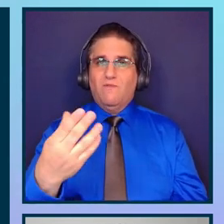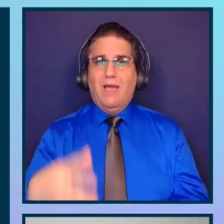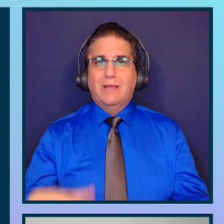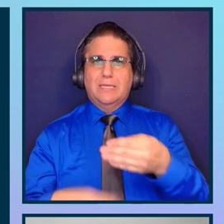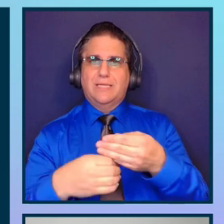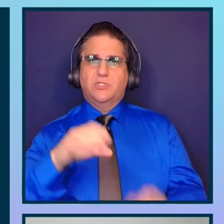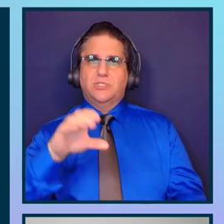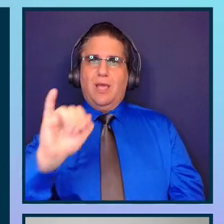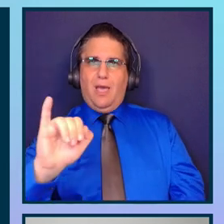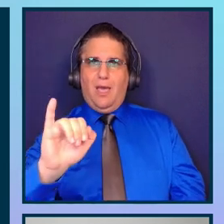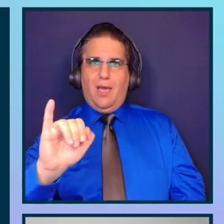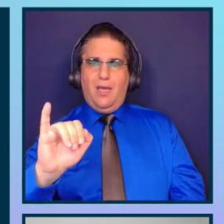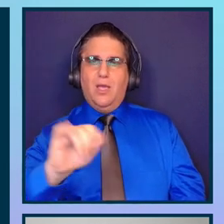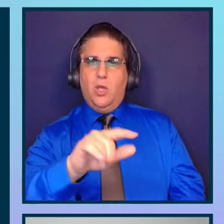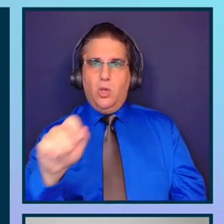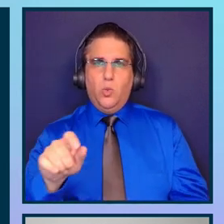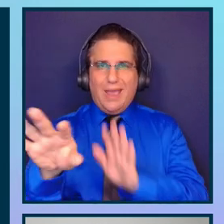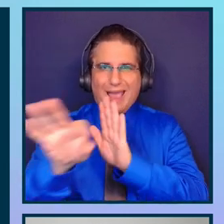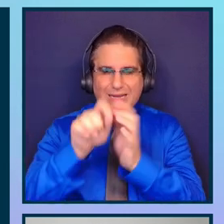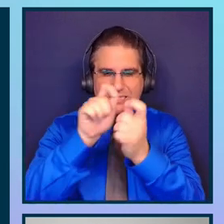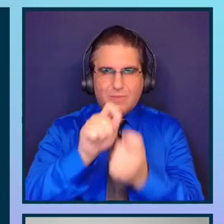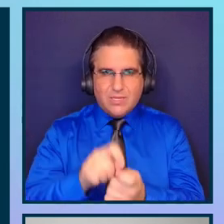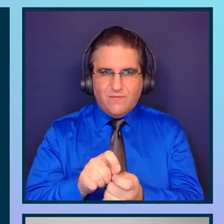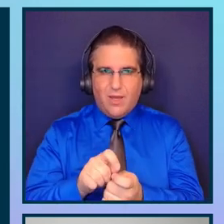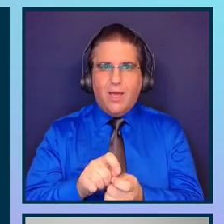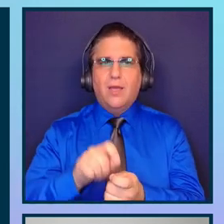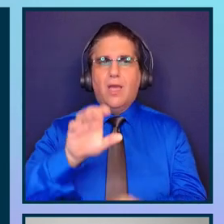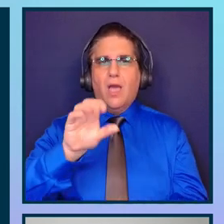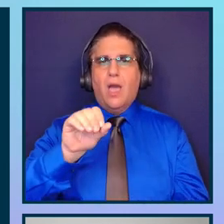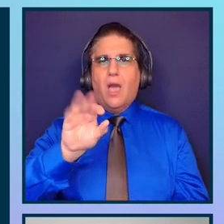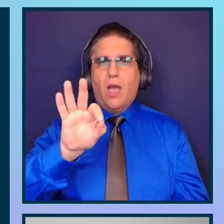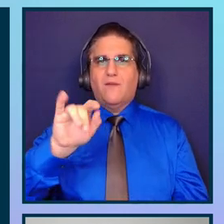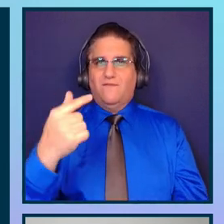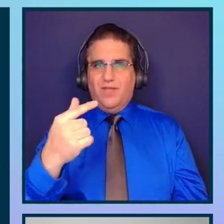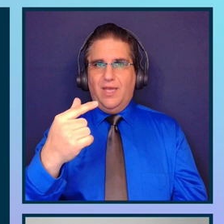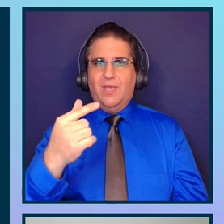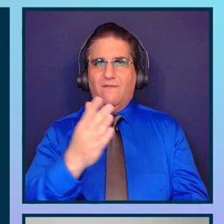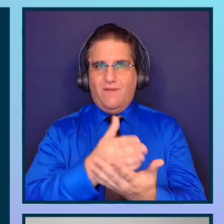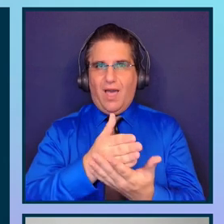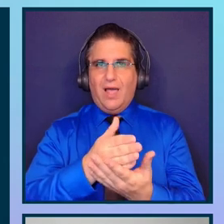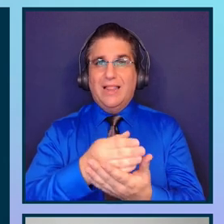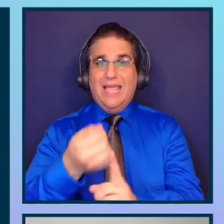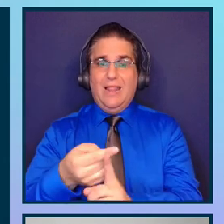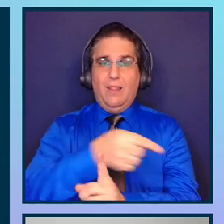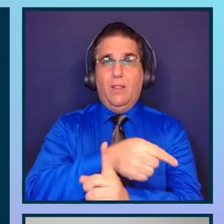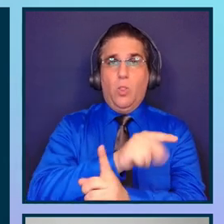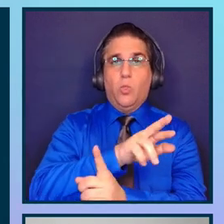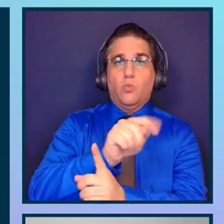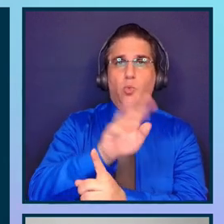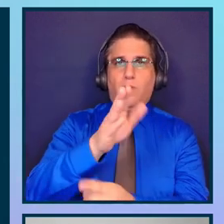where you can specify a config file in the root of your folder. So